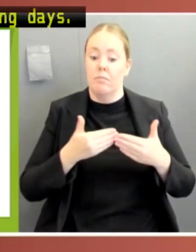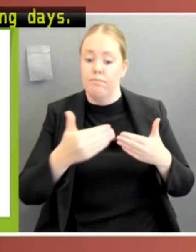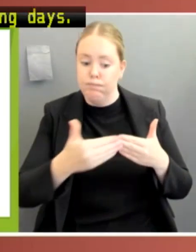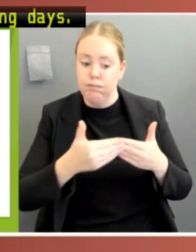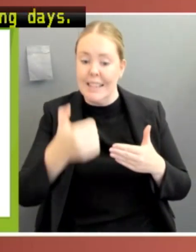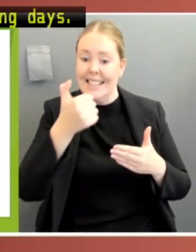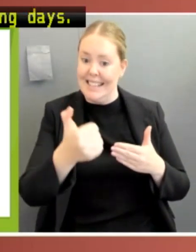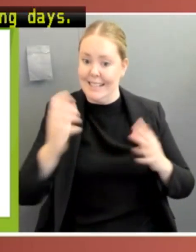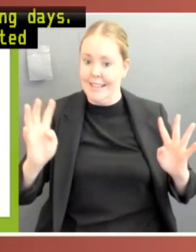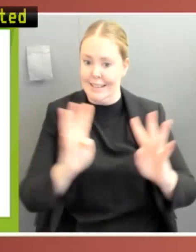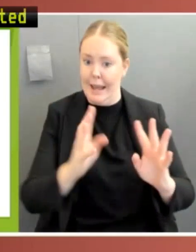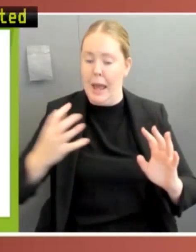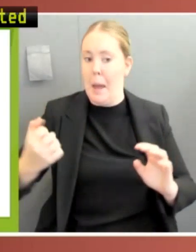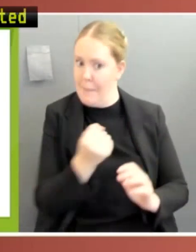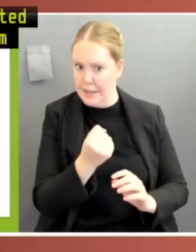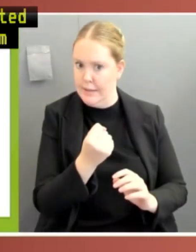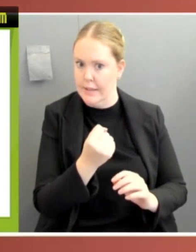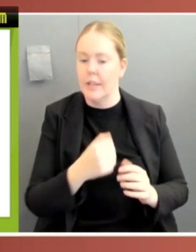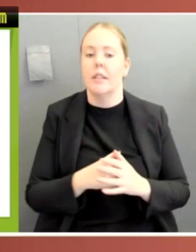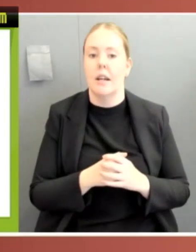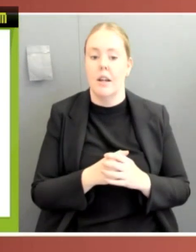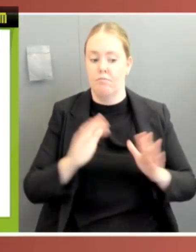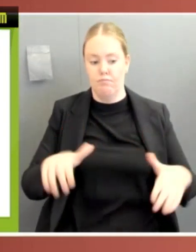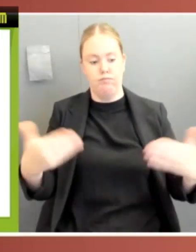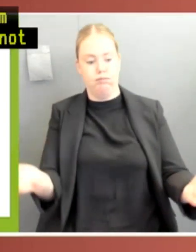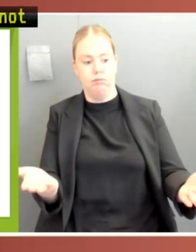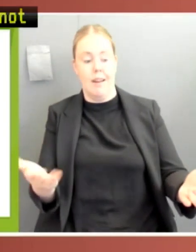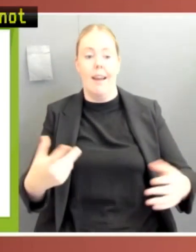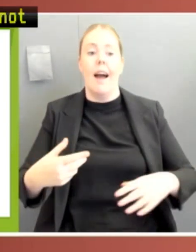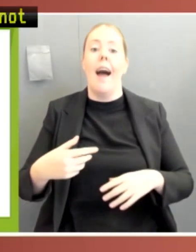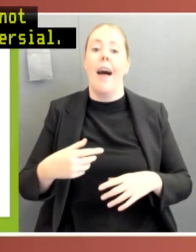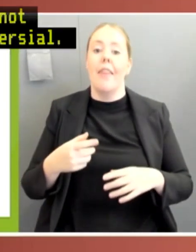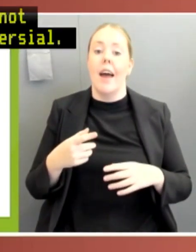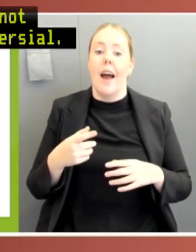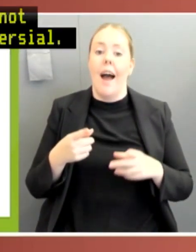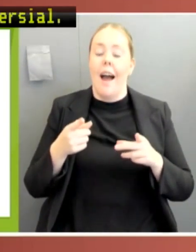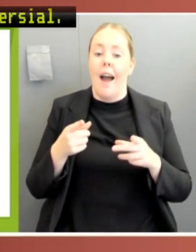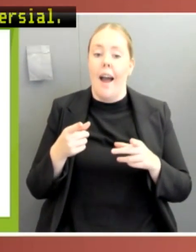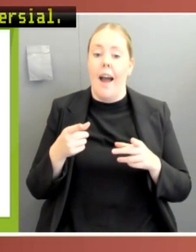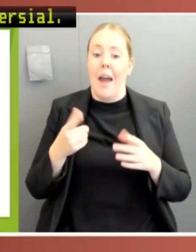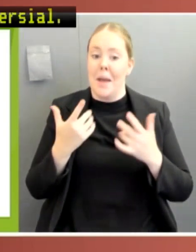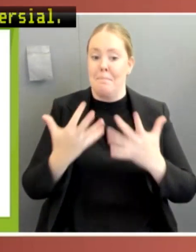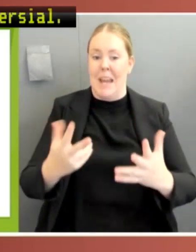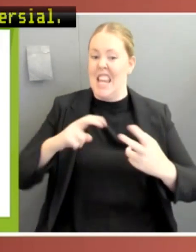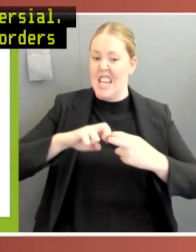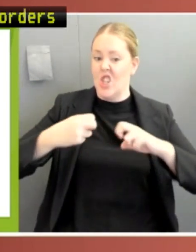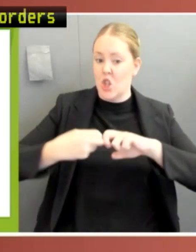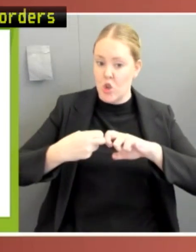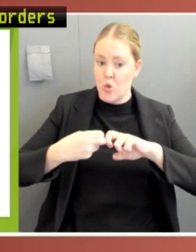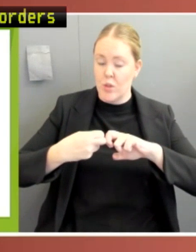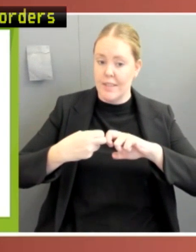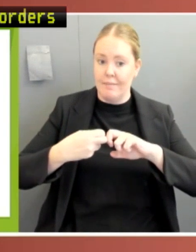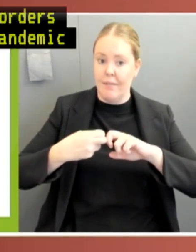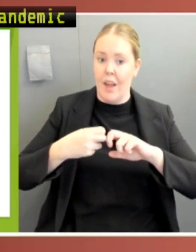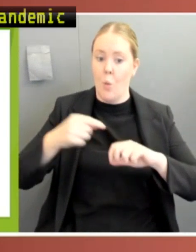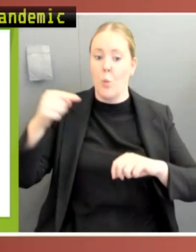This too is not unusual, but it is controversial. Many of the public health orders issued to respond to the pandemic were exempt from disallowance. Under the Biosecurity Act,